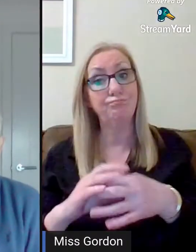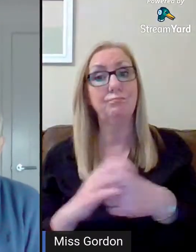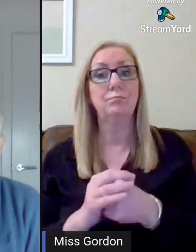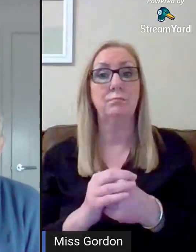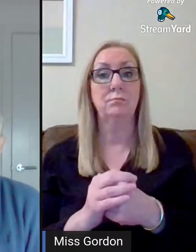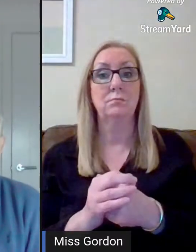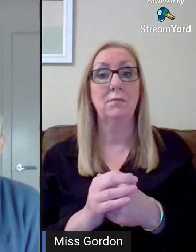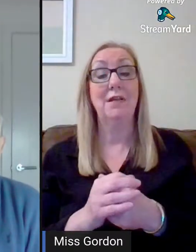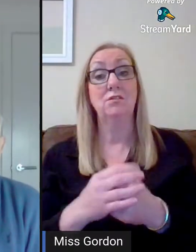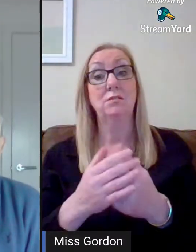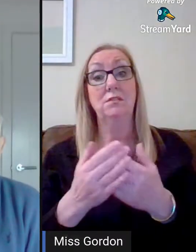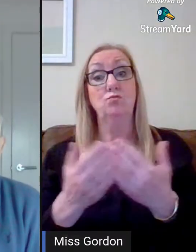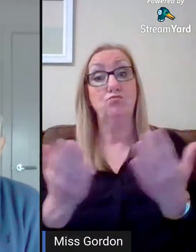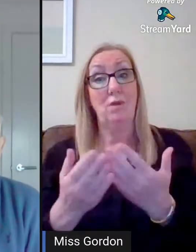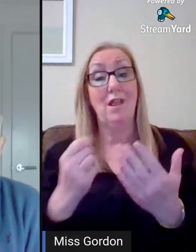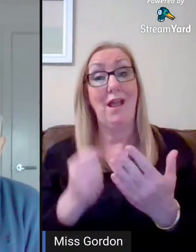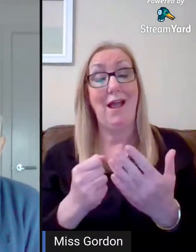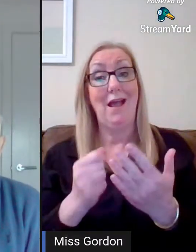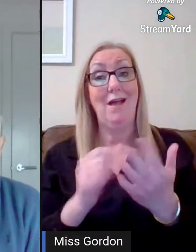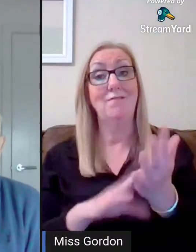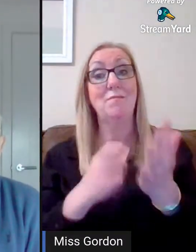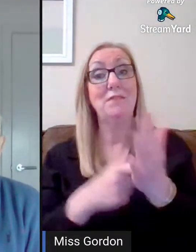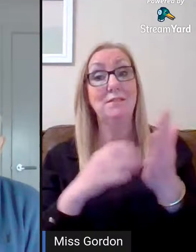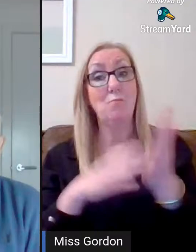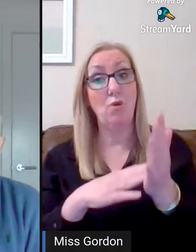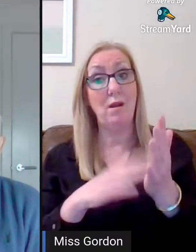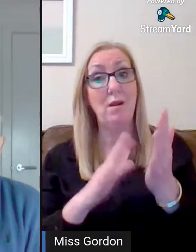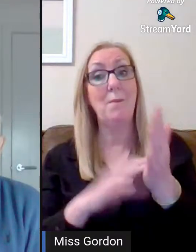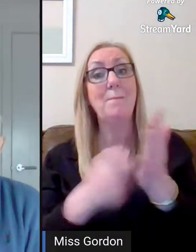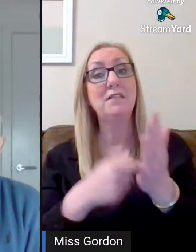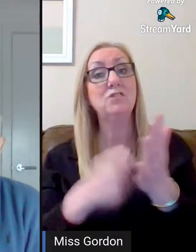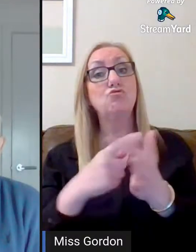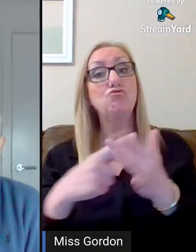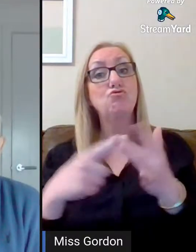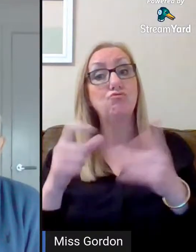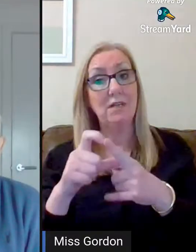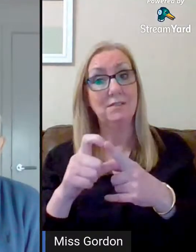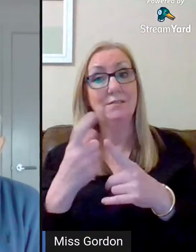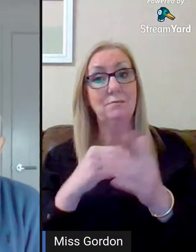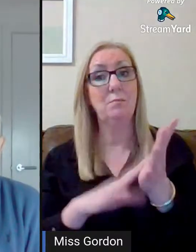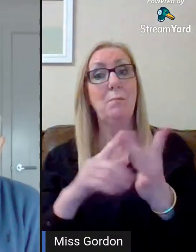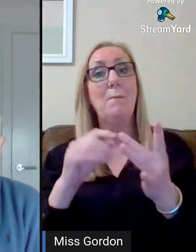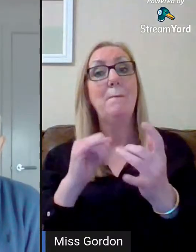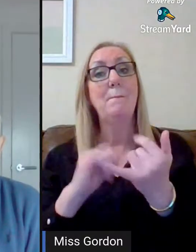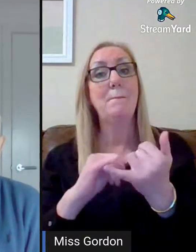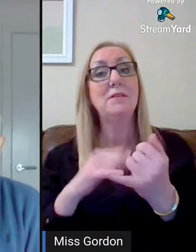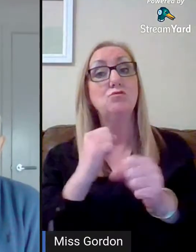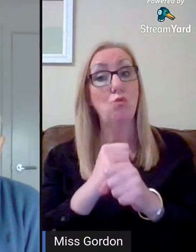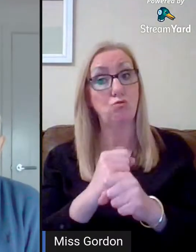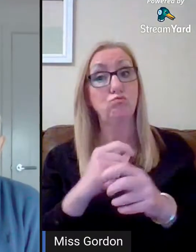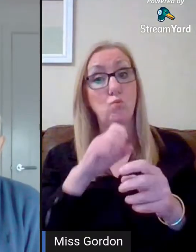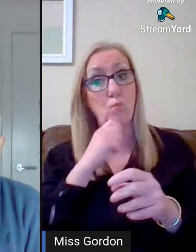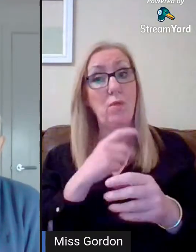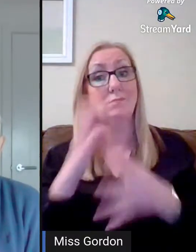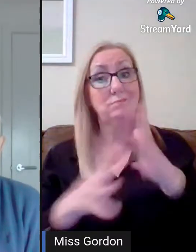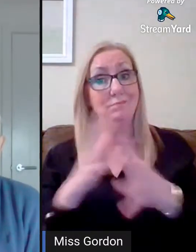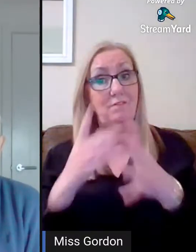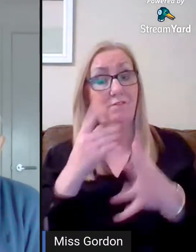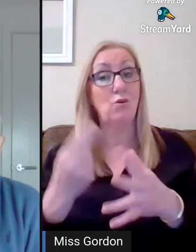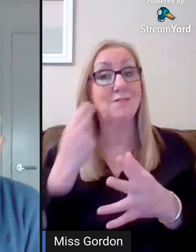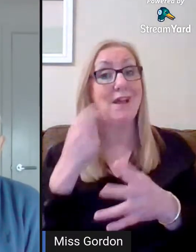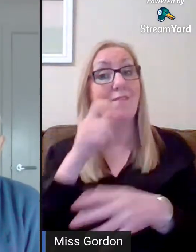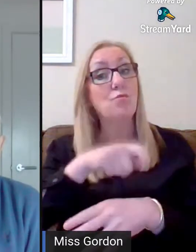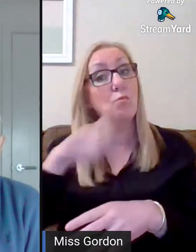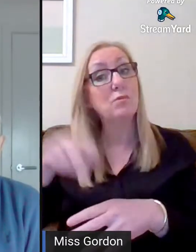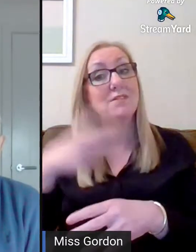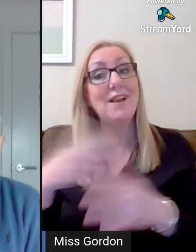evening, you've got myself, Mr. Monaghan, Mr. Reid, who's the deputy for third year, and Ms. Gordon, who's going to be signing for our deaf pupils and